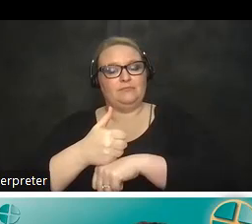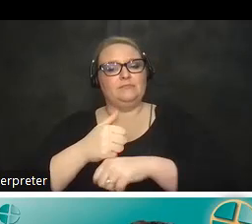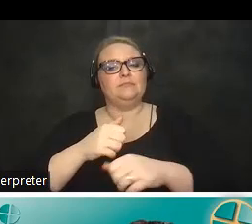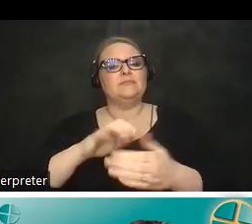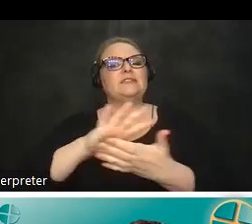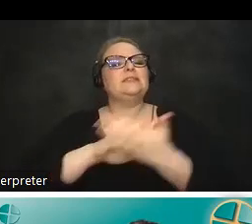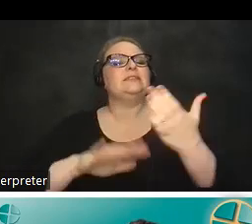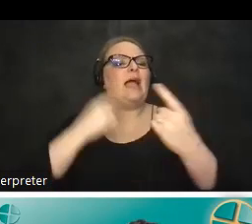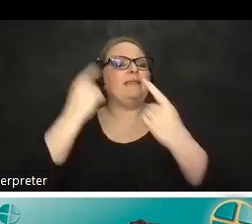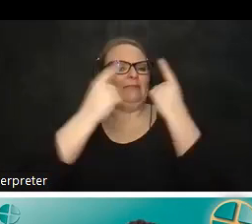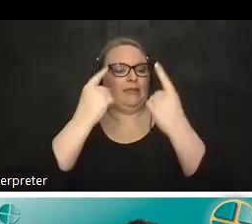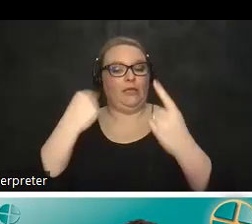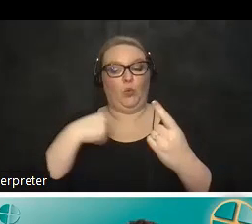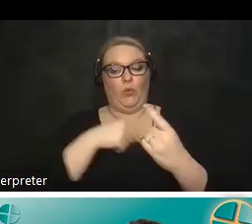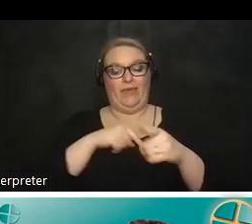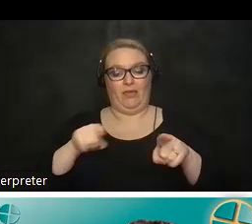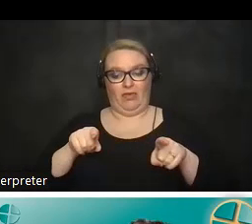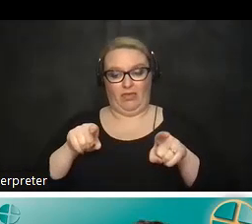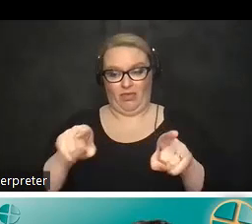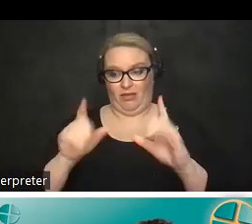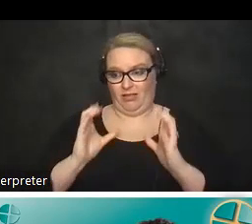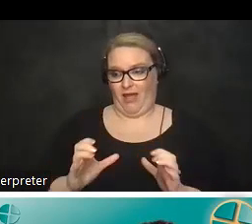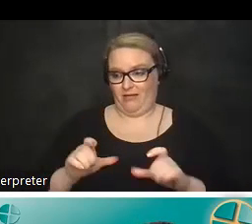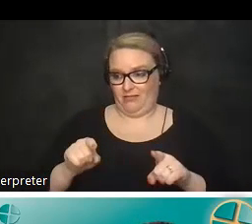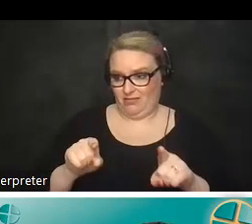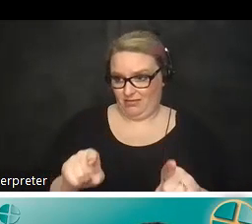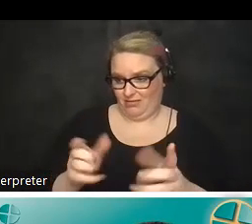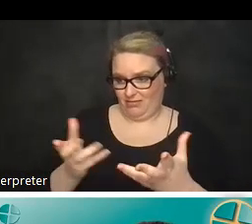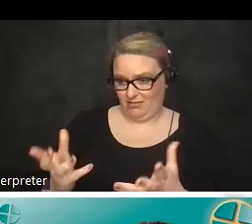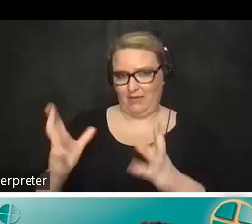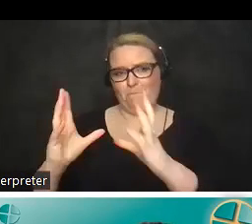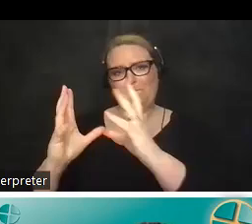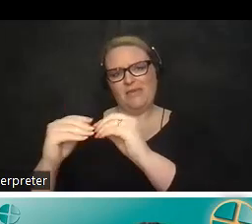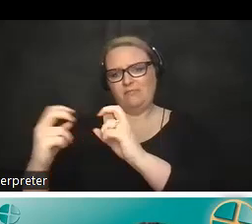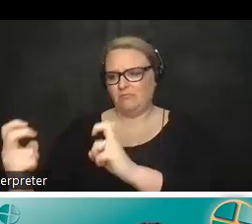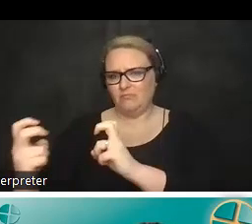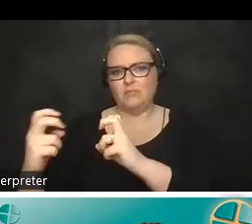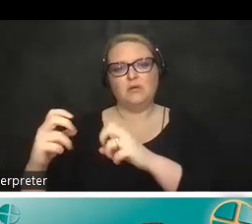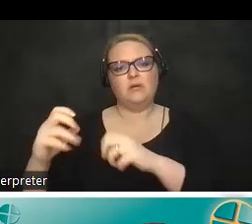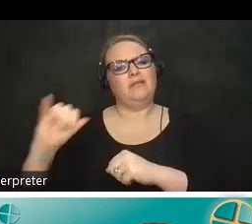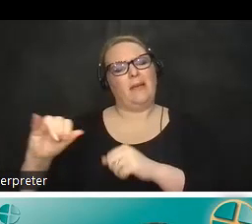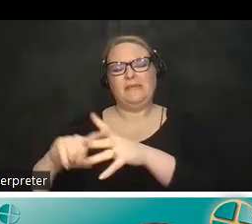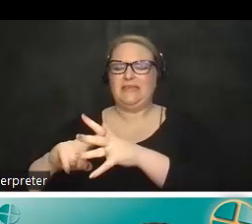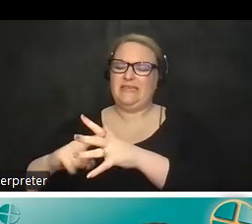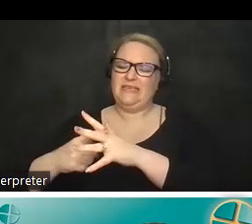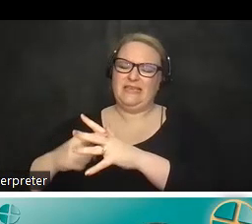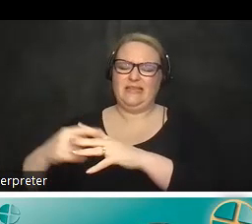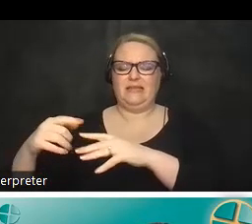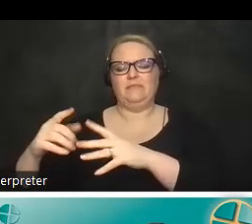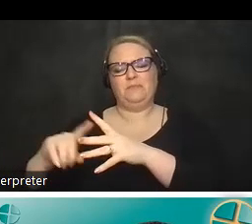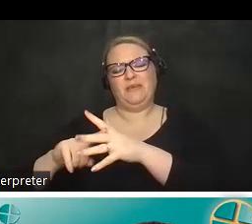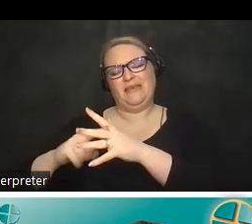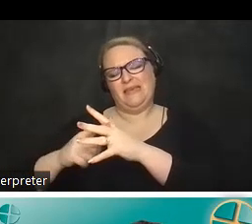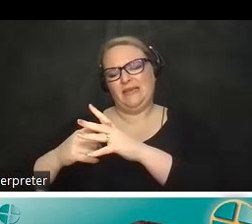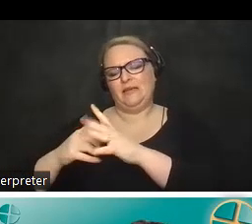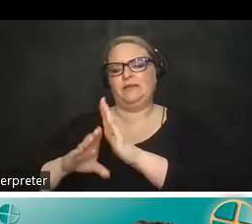thinking is is that we align ourselves with the client and we need to meet with them and this is very early on in the stage in the in the early stage of